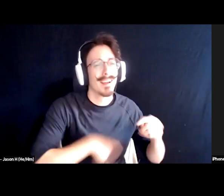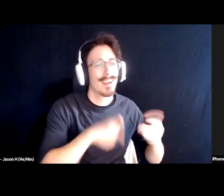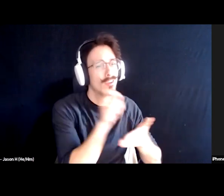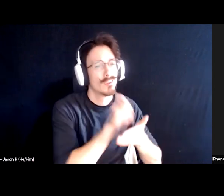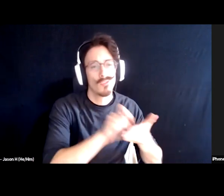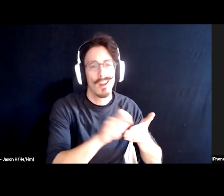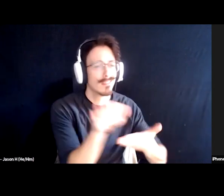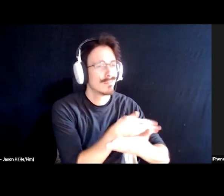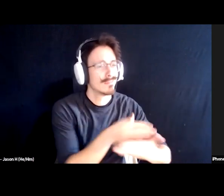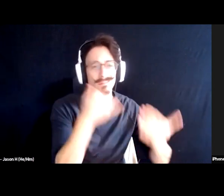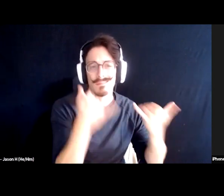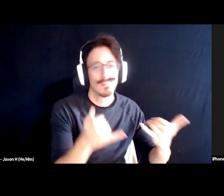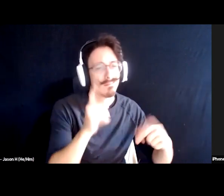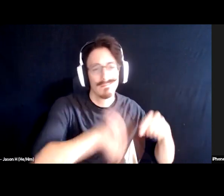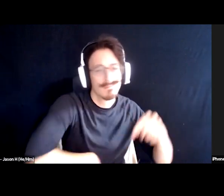today